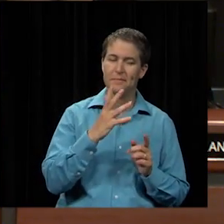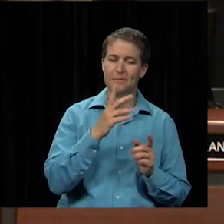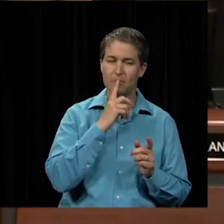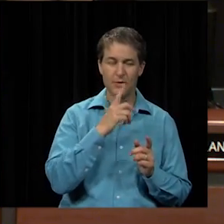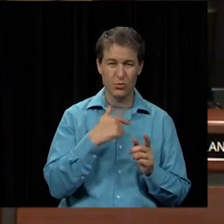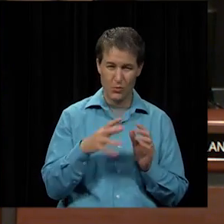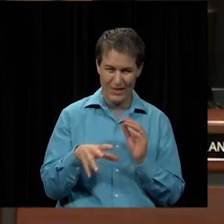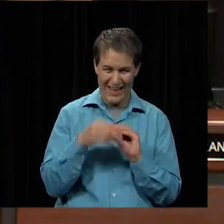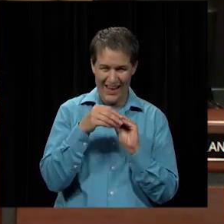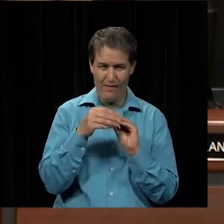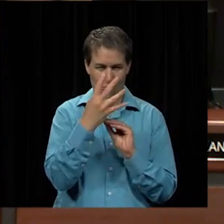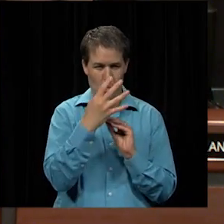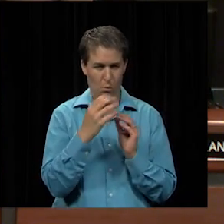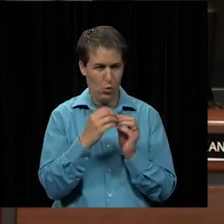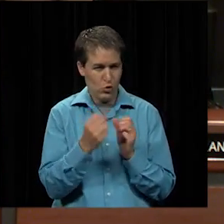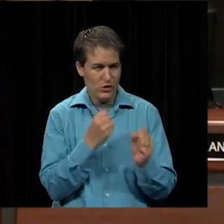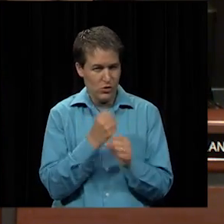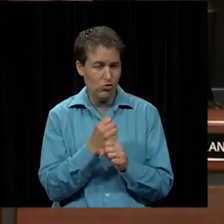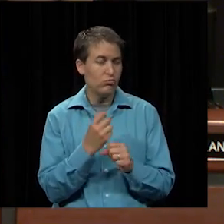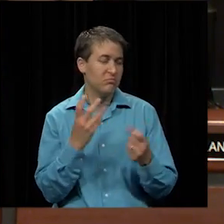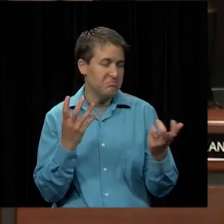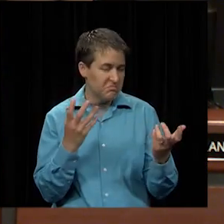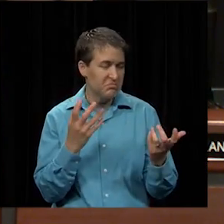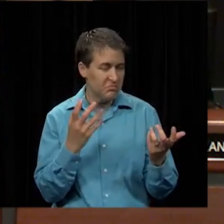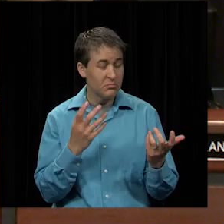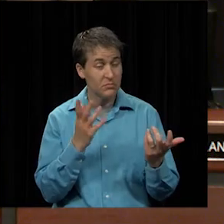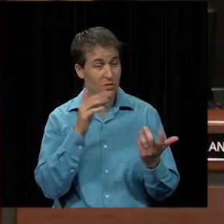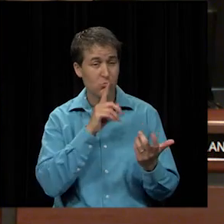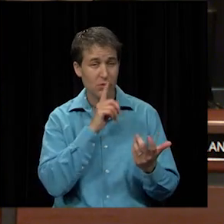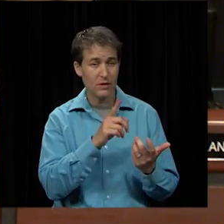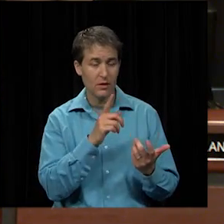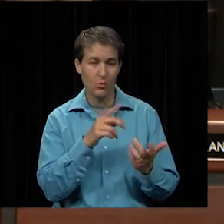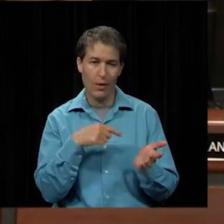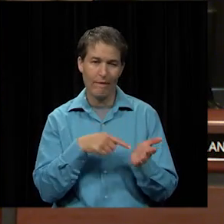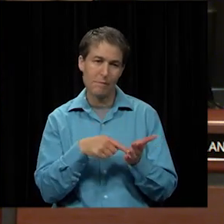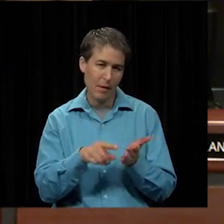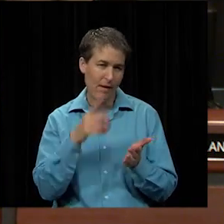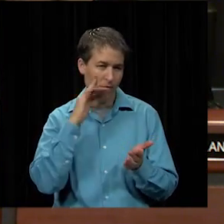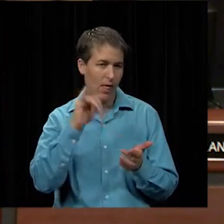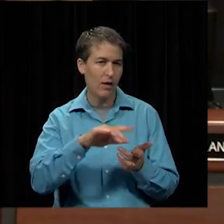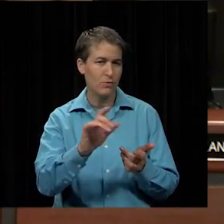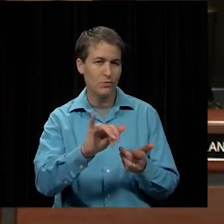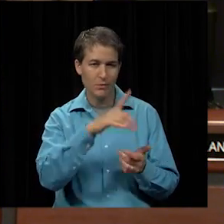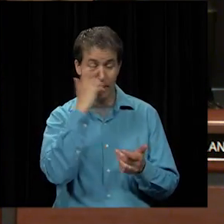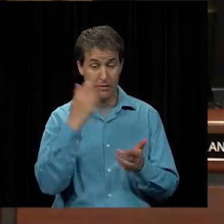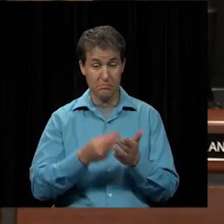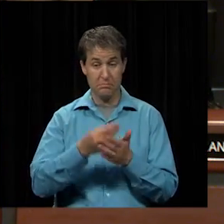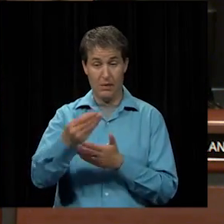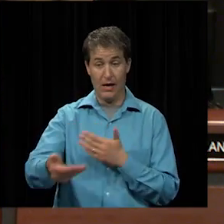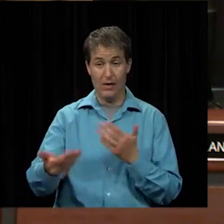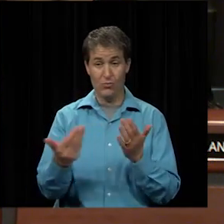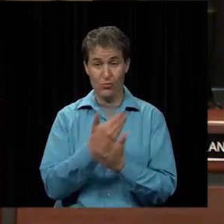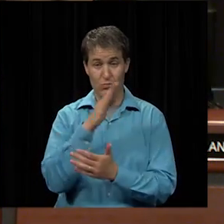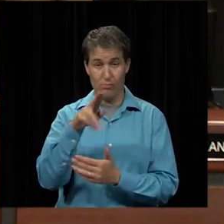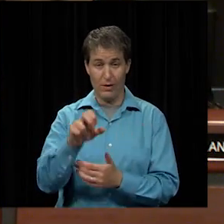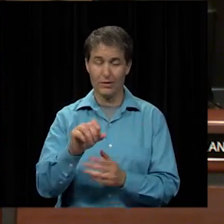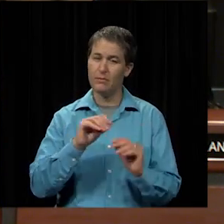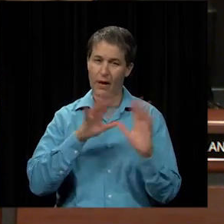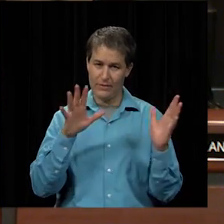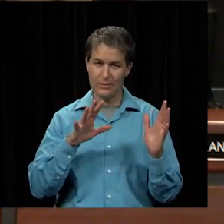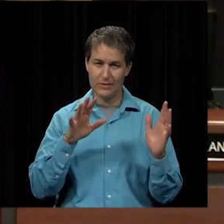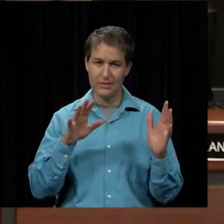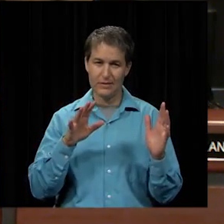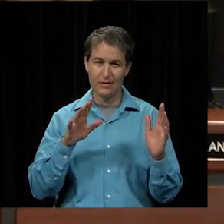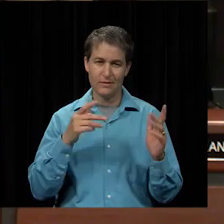squeeze four more years out of them which at the end of the day we have to pay for that because when they buy a new bus obviously they capitalize